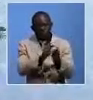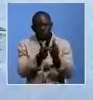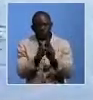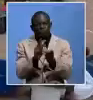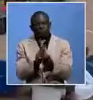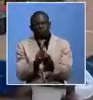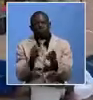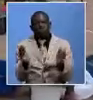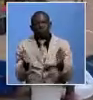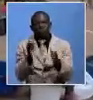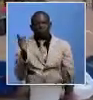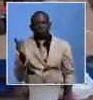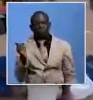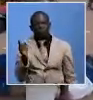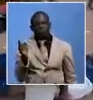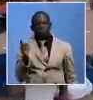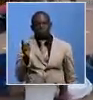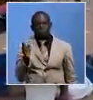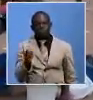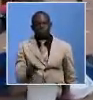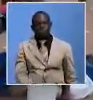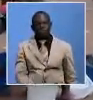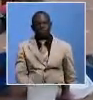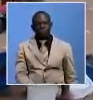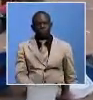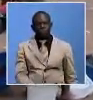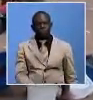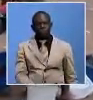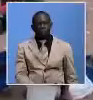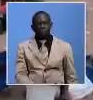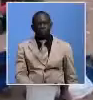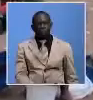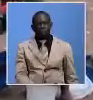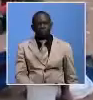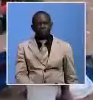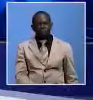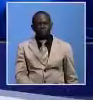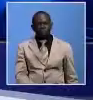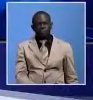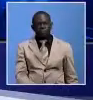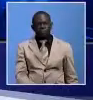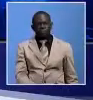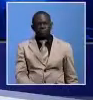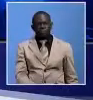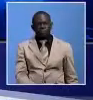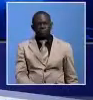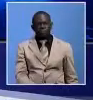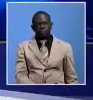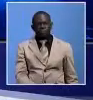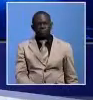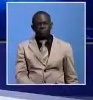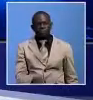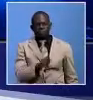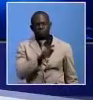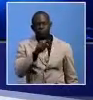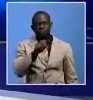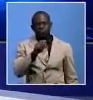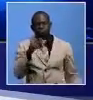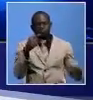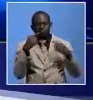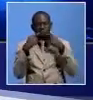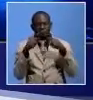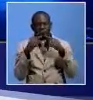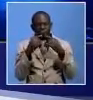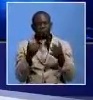Wilson Molinda, ZNBC News, Mpulungu District, Northern Province. You're watching the main news on ZNBC TV. We take our